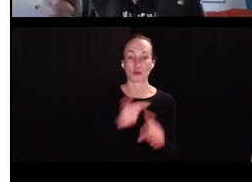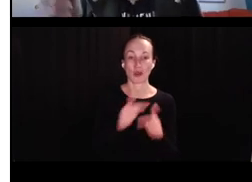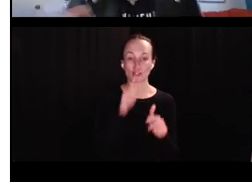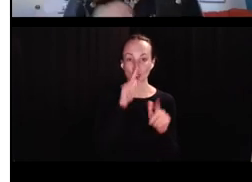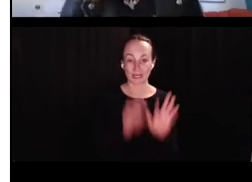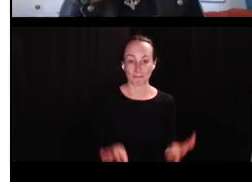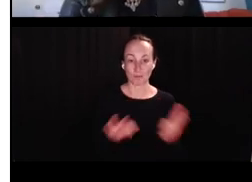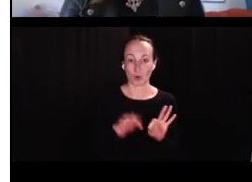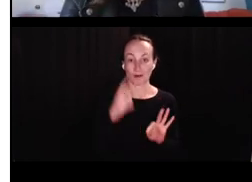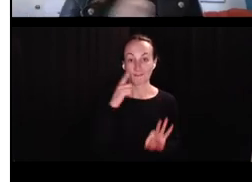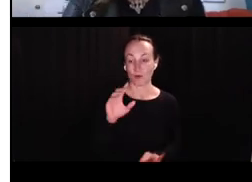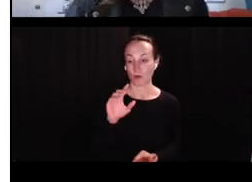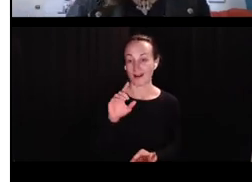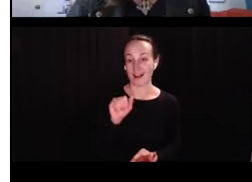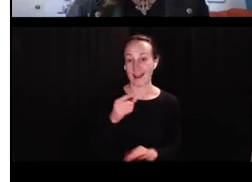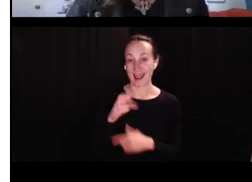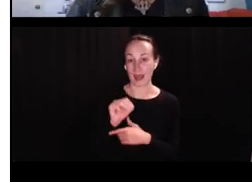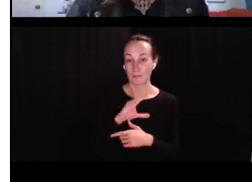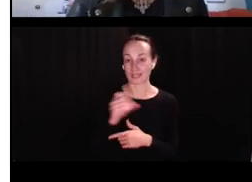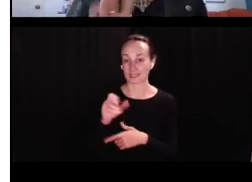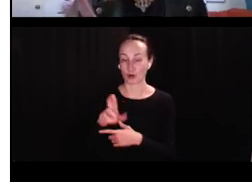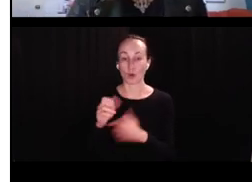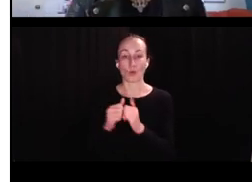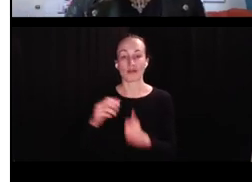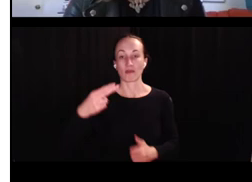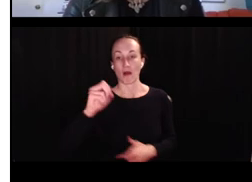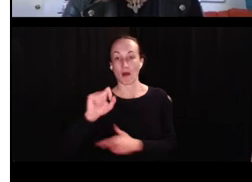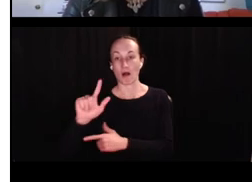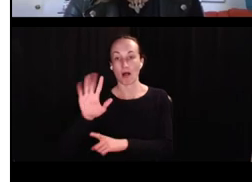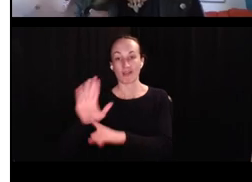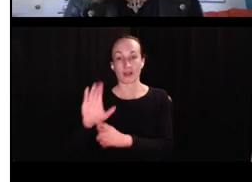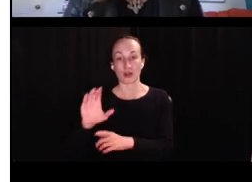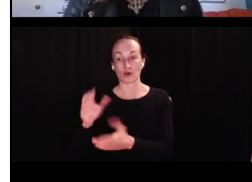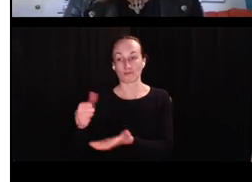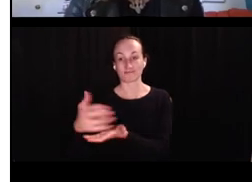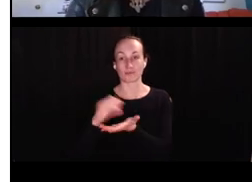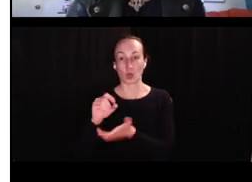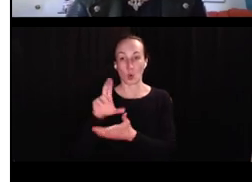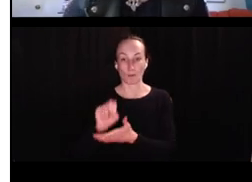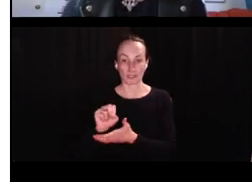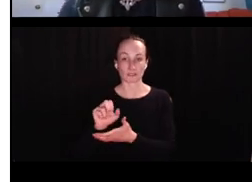interaction being important, um, in, in both Adam and Sarah's model with Hall data.